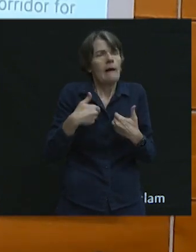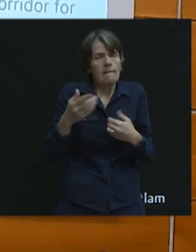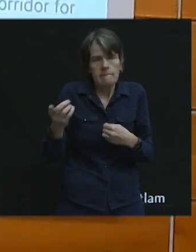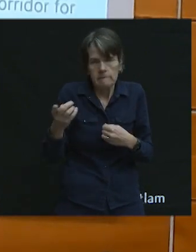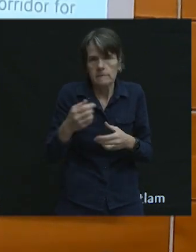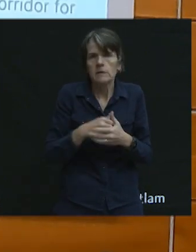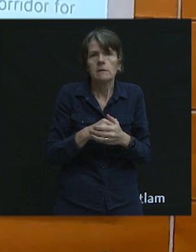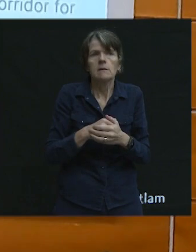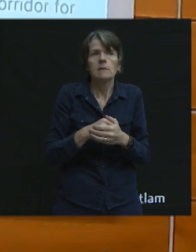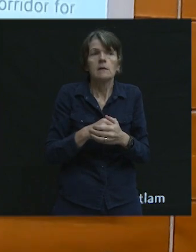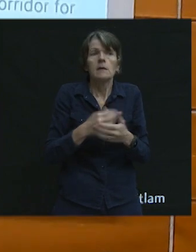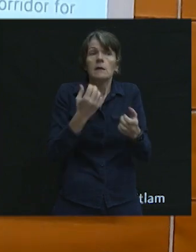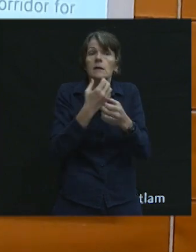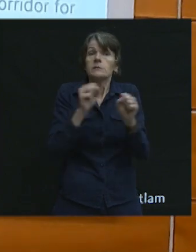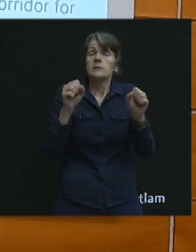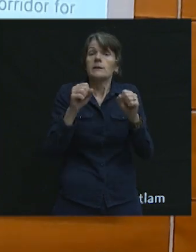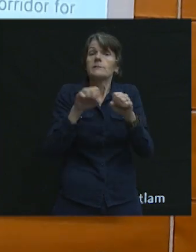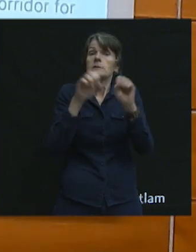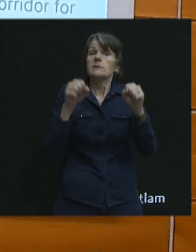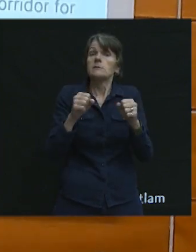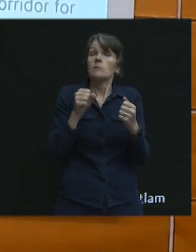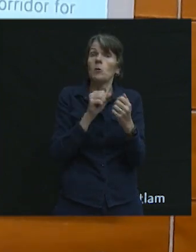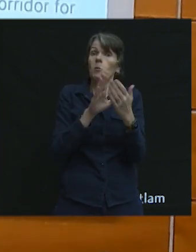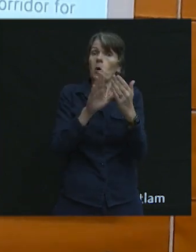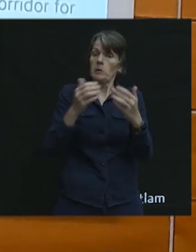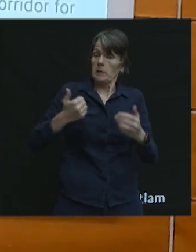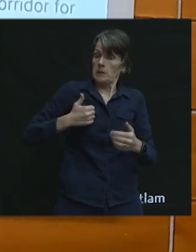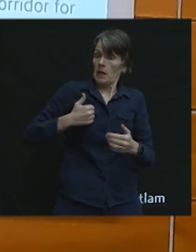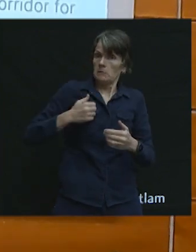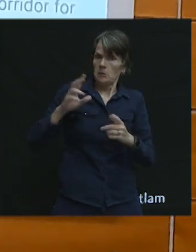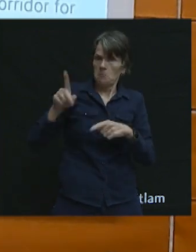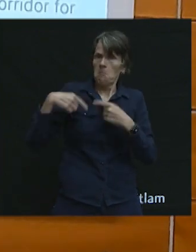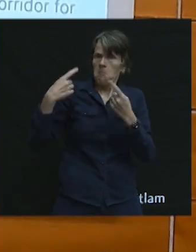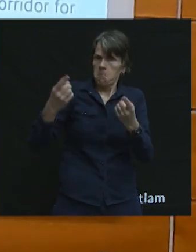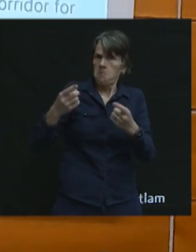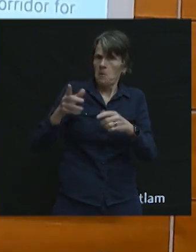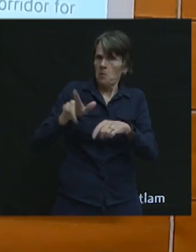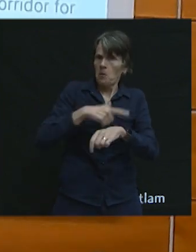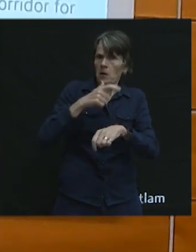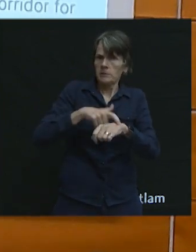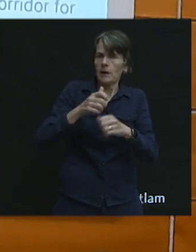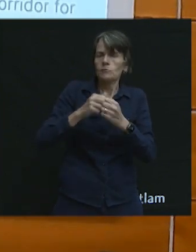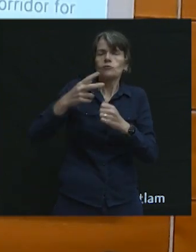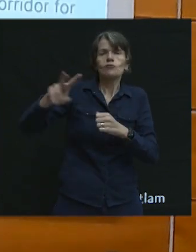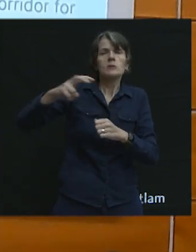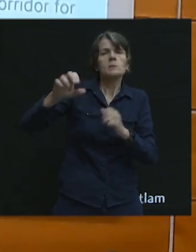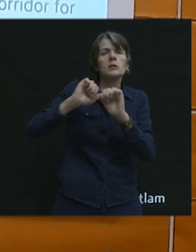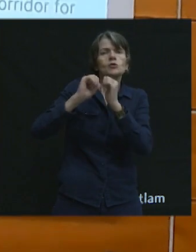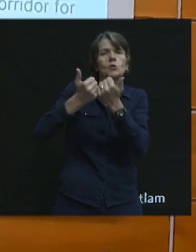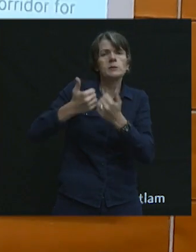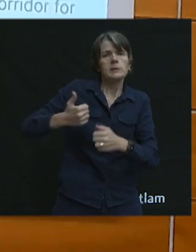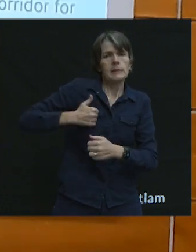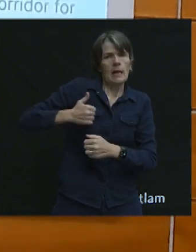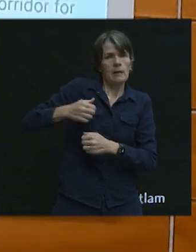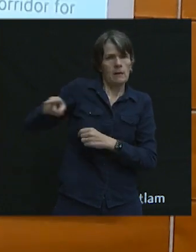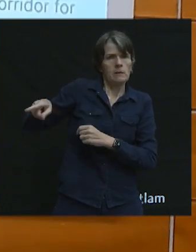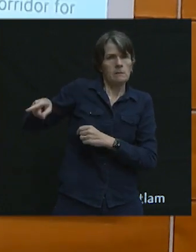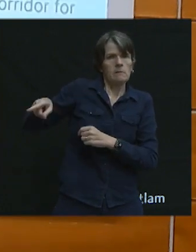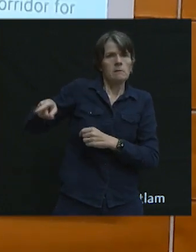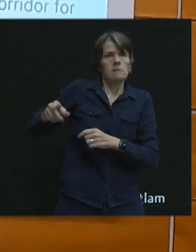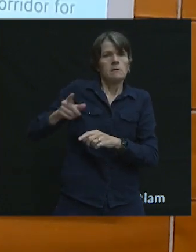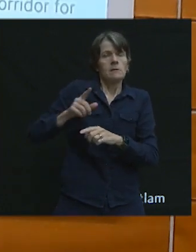And the safe system approach actually in Canada has been around for quite some time with the Transportation Association of Canada. The trick has been